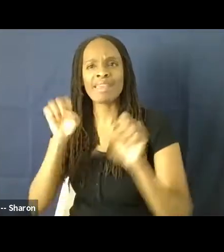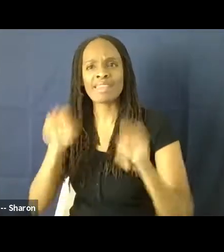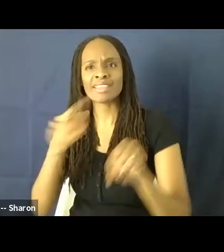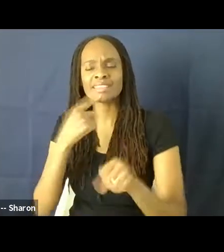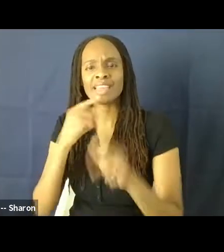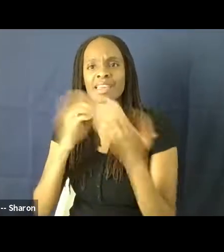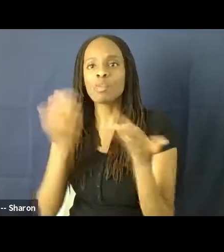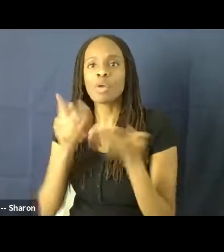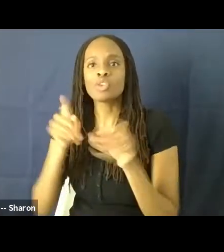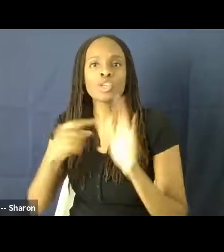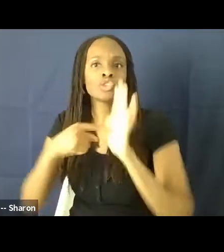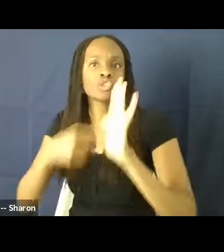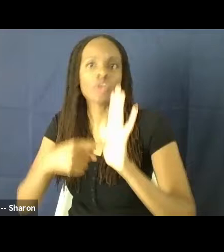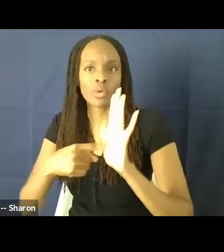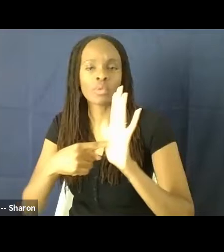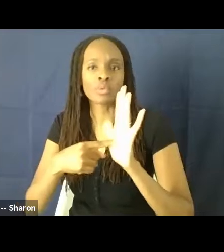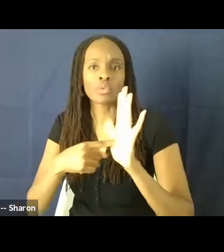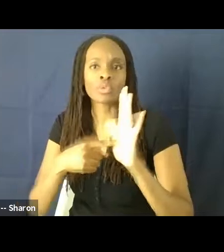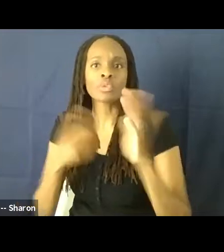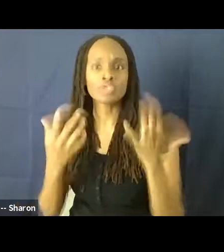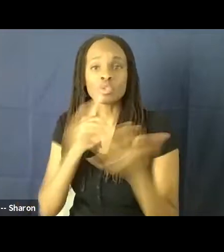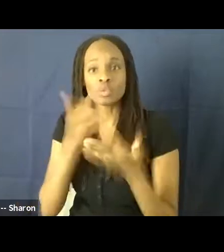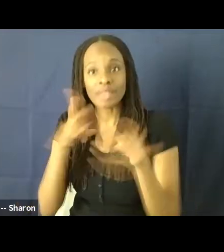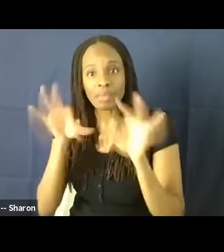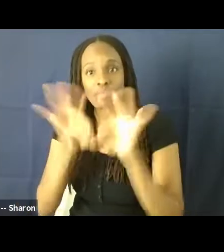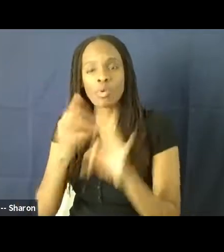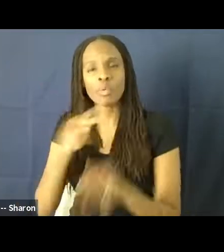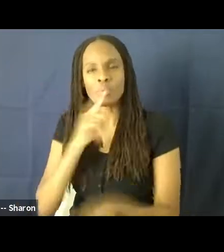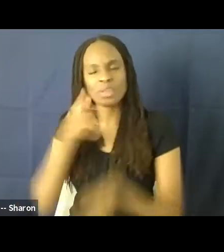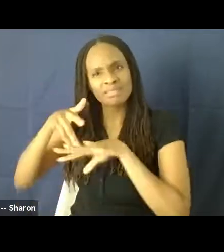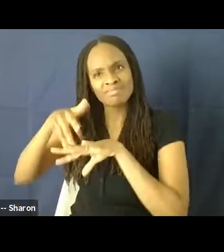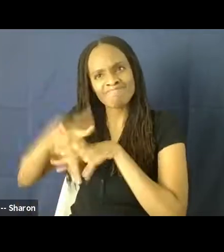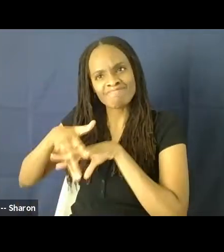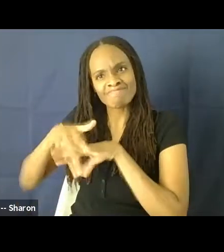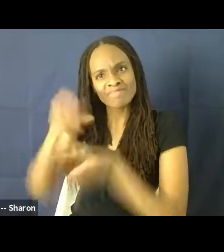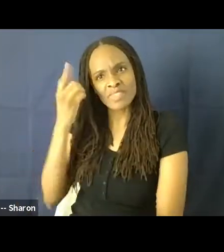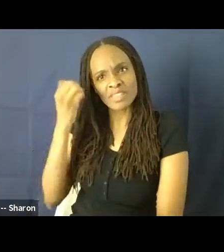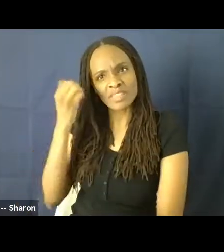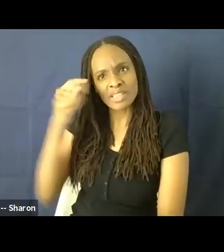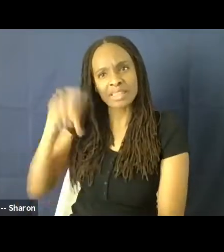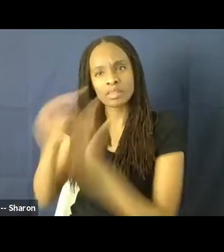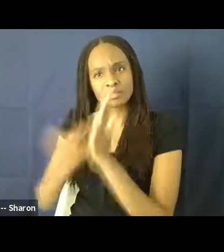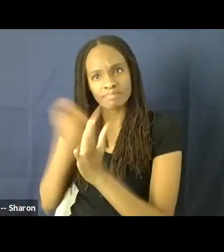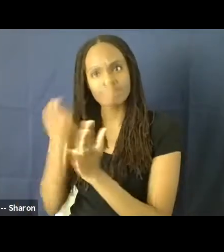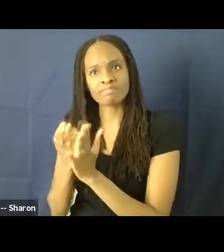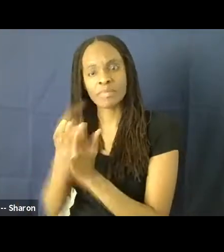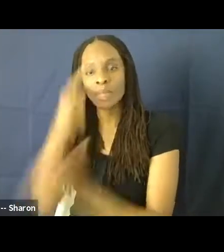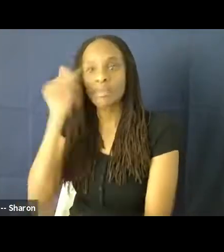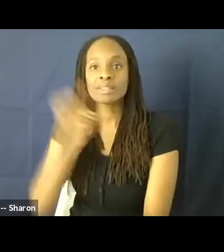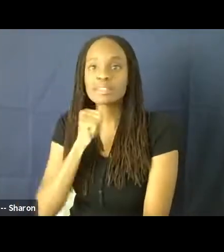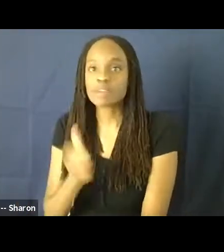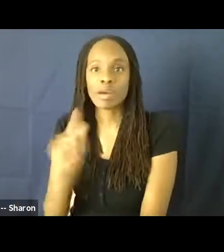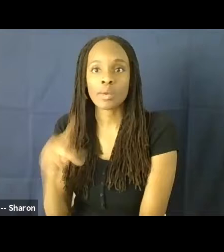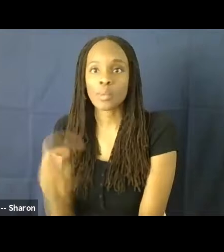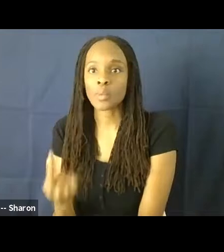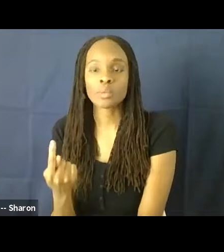we can show and what we cannot. And so it's really important that we ground our understanding of this period in this place, right? Because it's not just